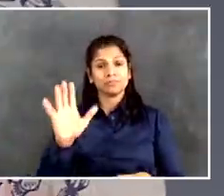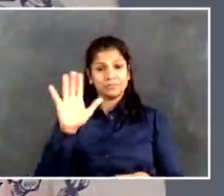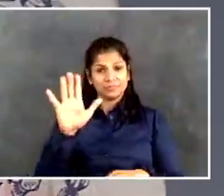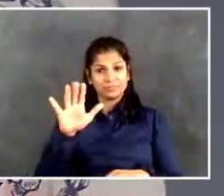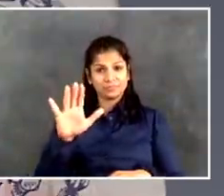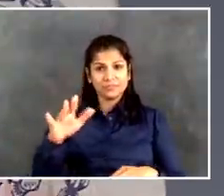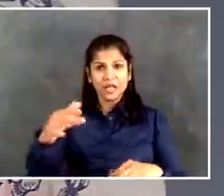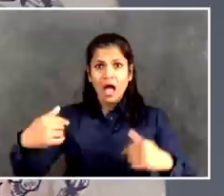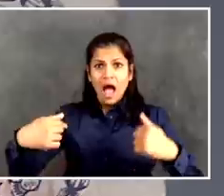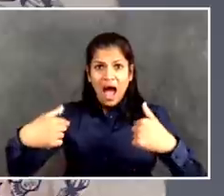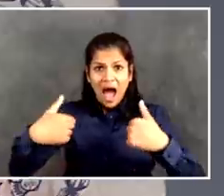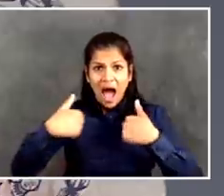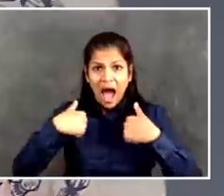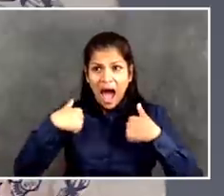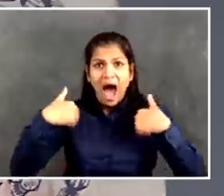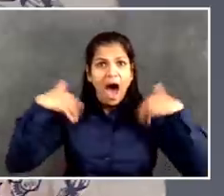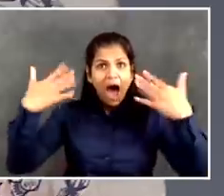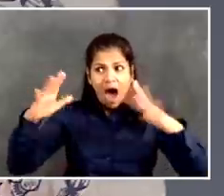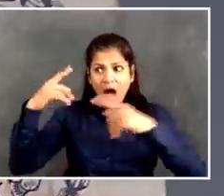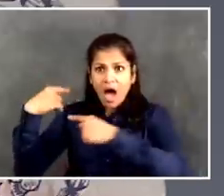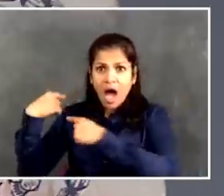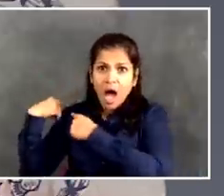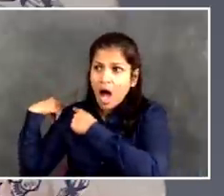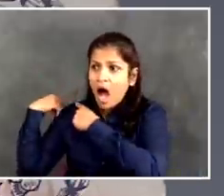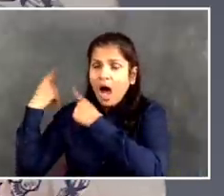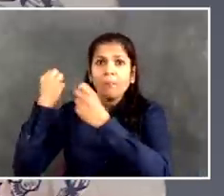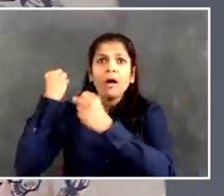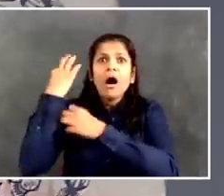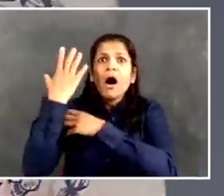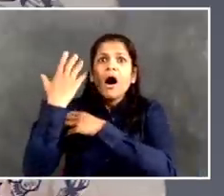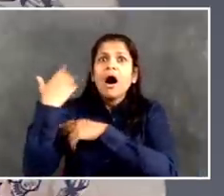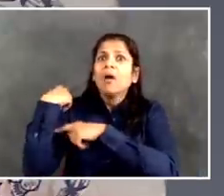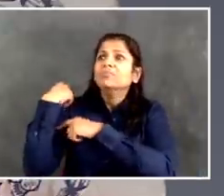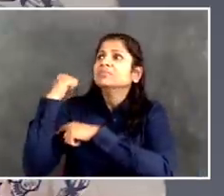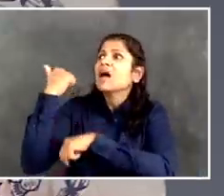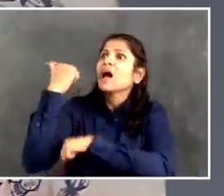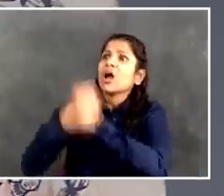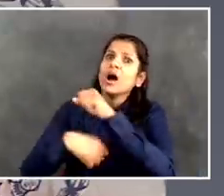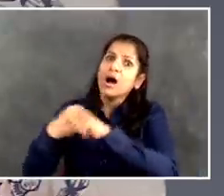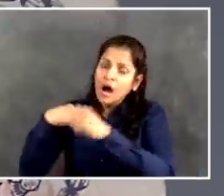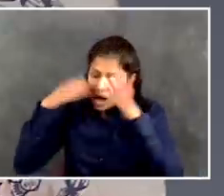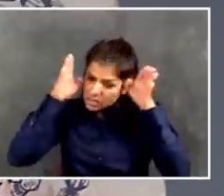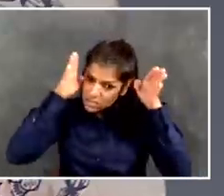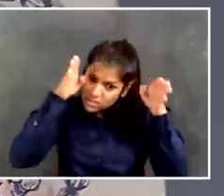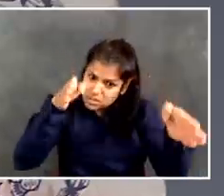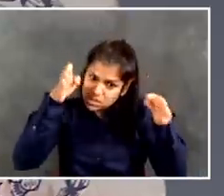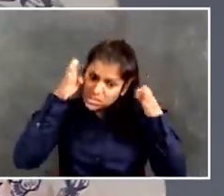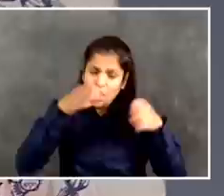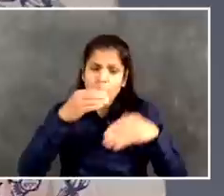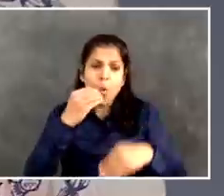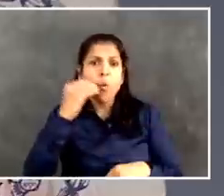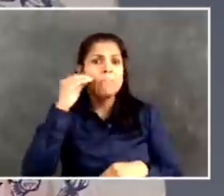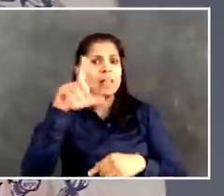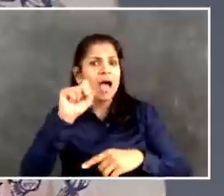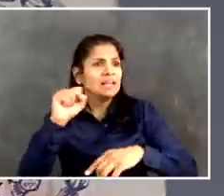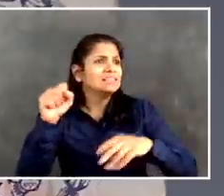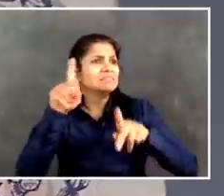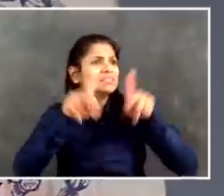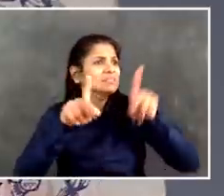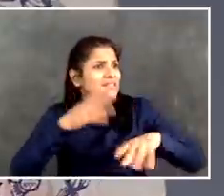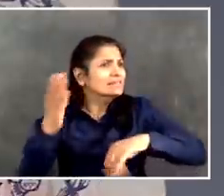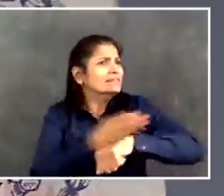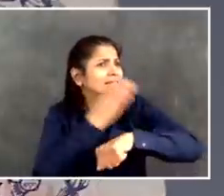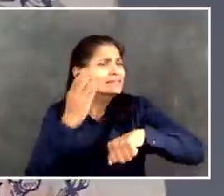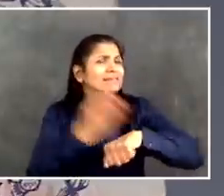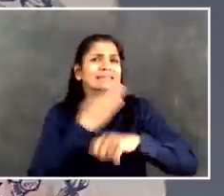it's tough to, again, you can't just take someone and arrest them because they're homeless. And that's not what New Yorkers